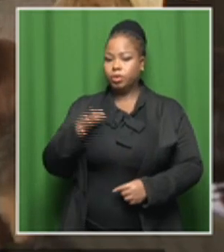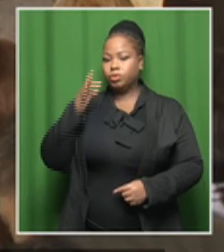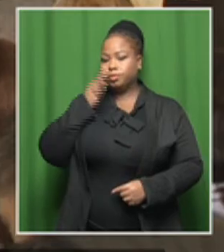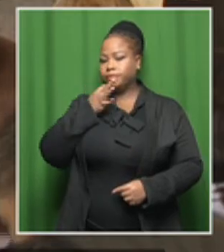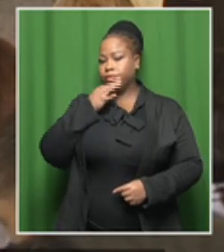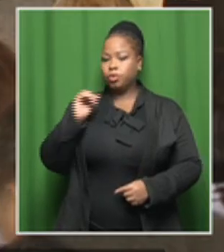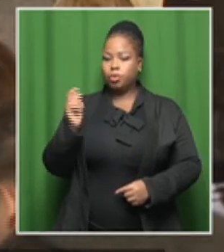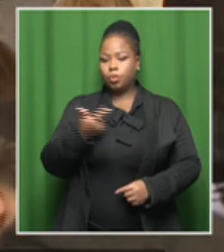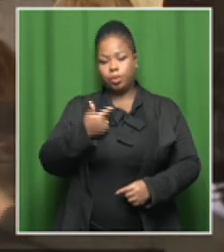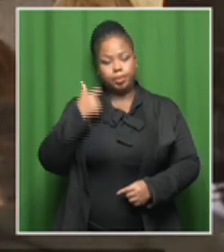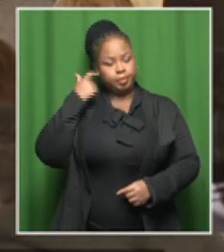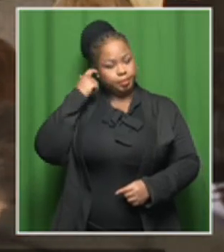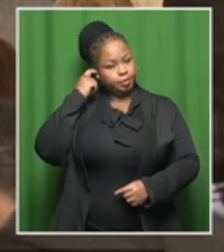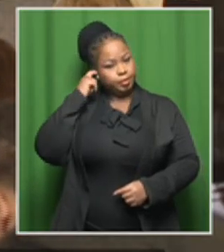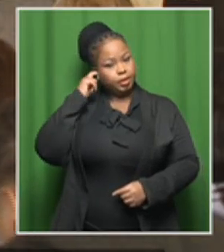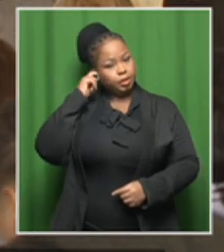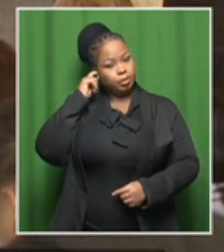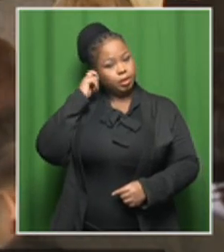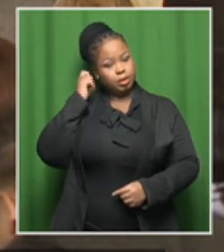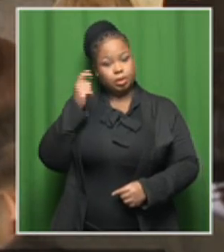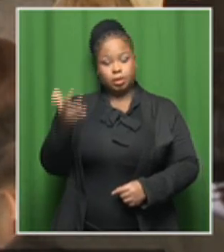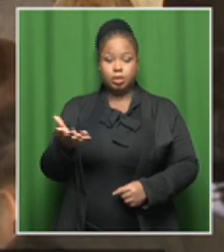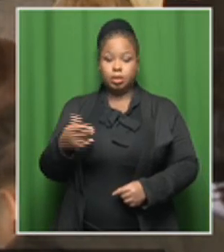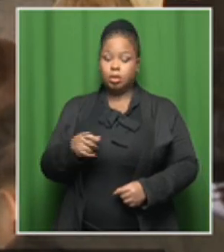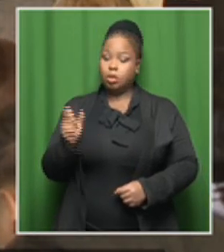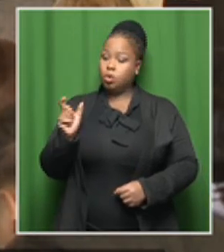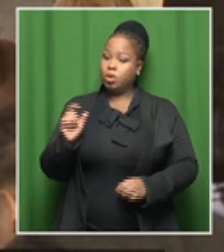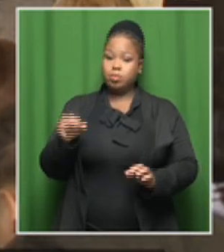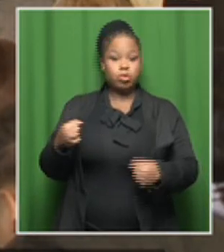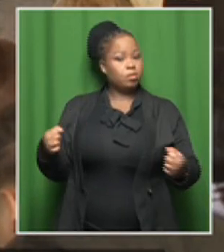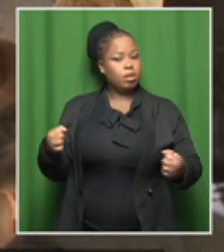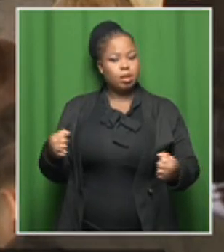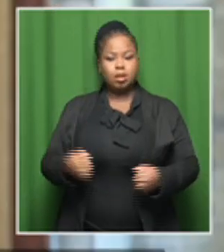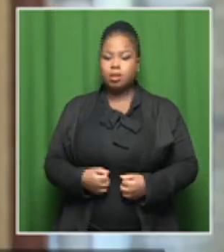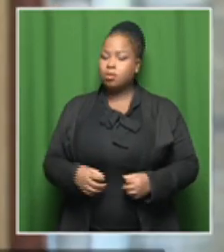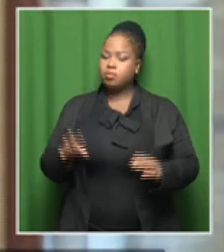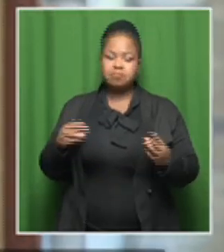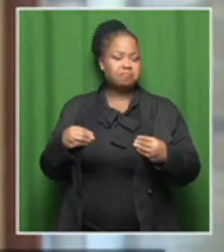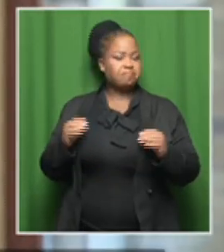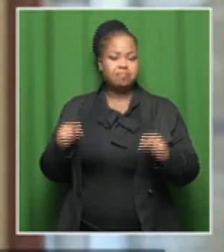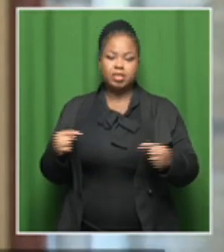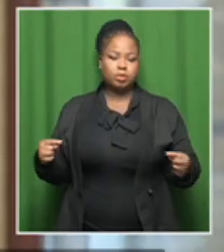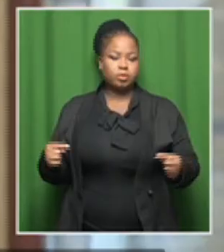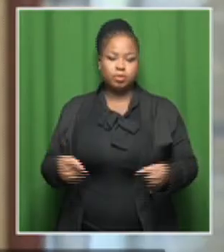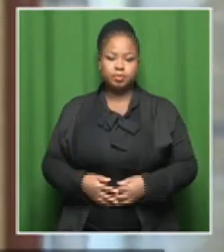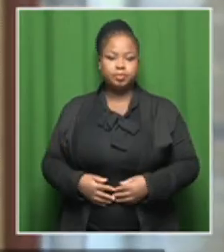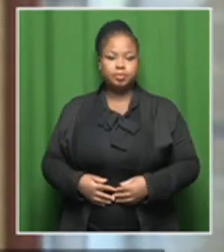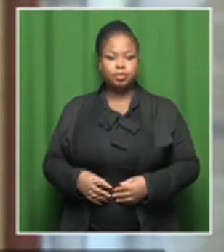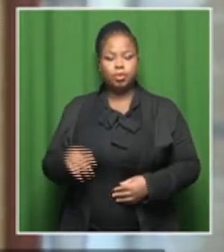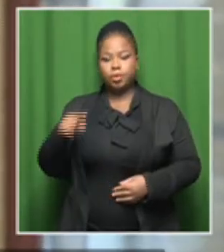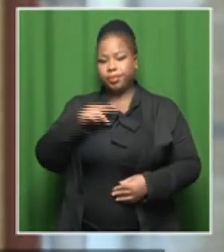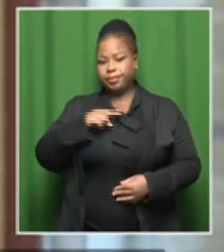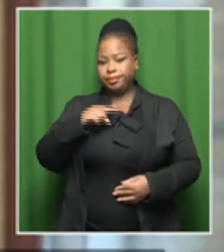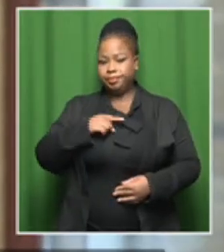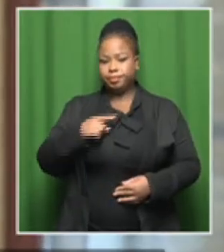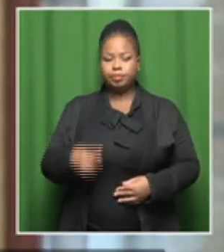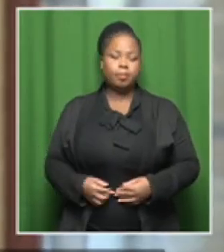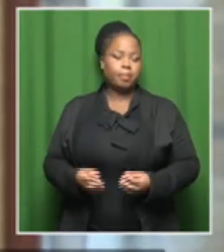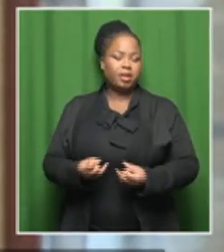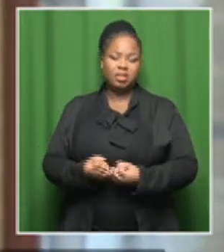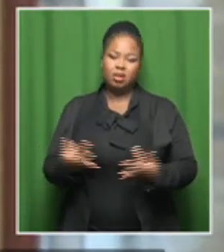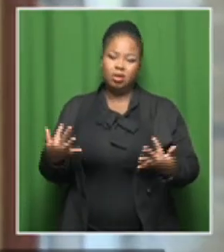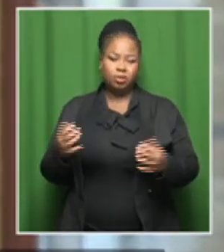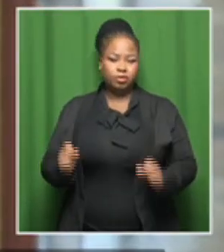every one that the word impossible should never exist because there are so many